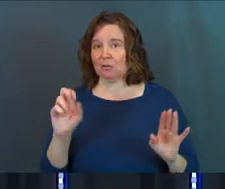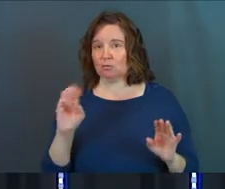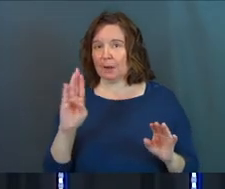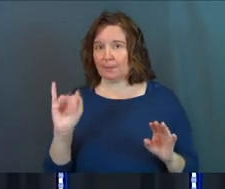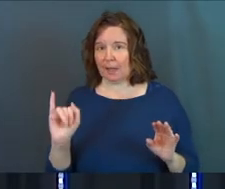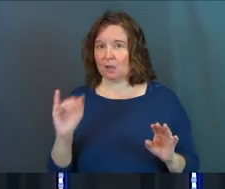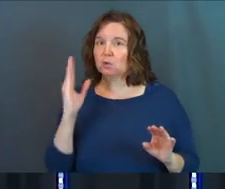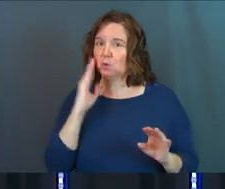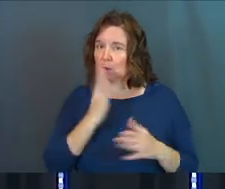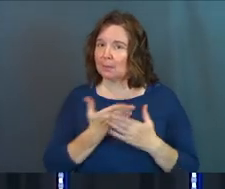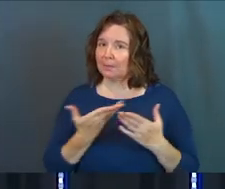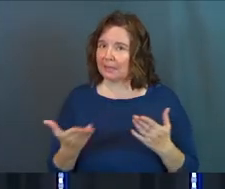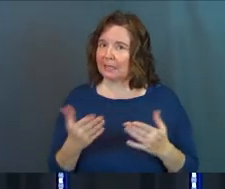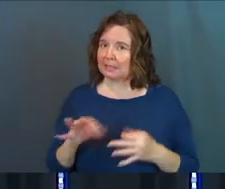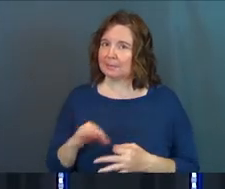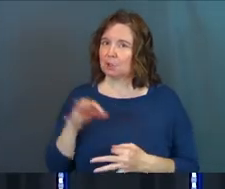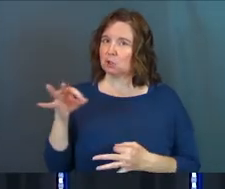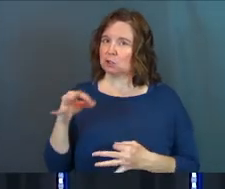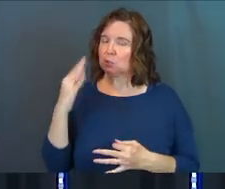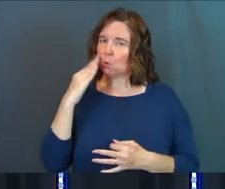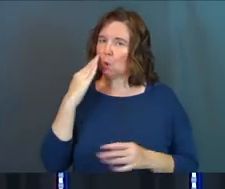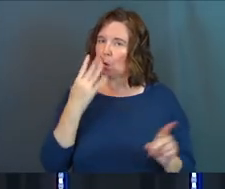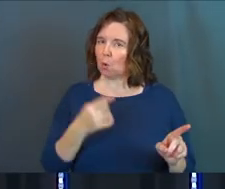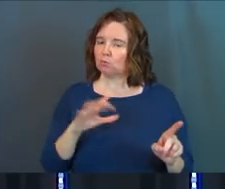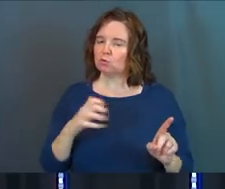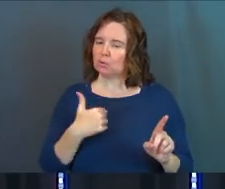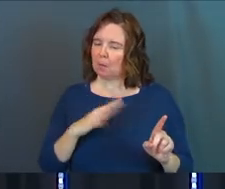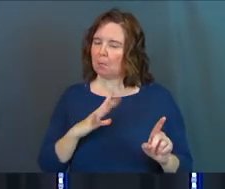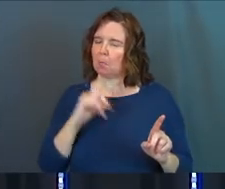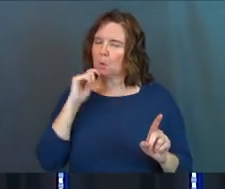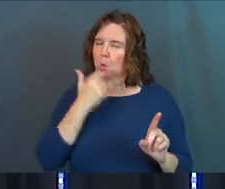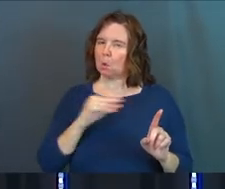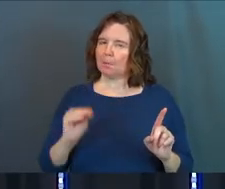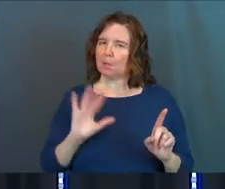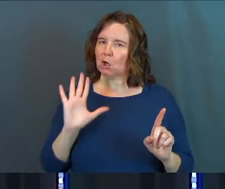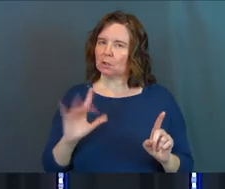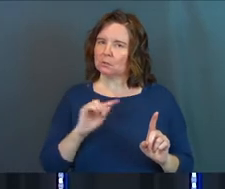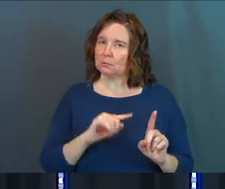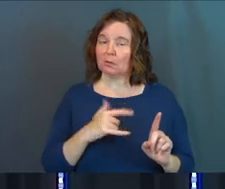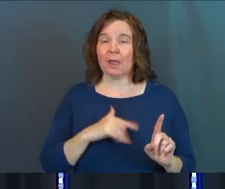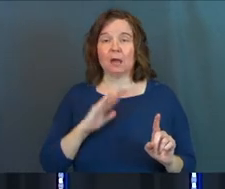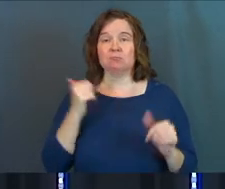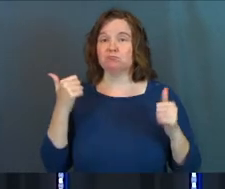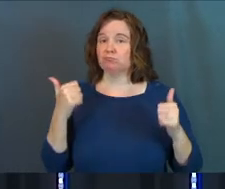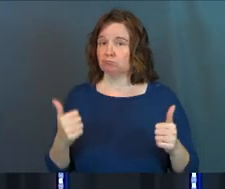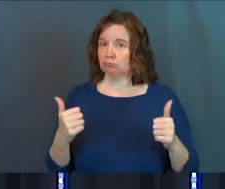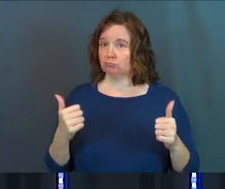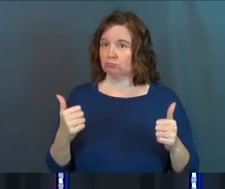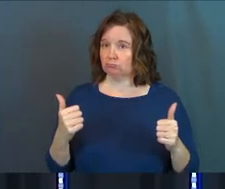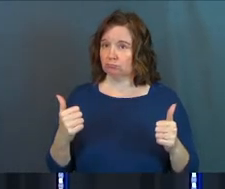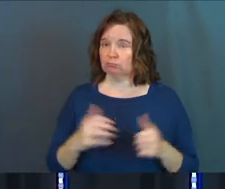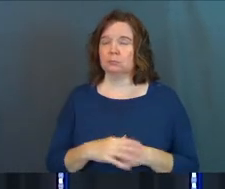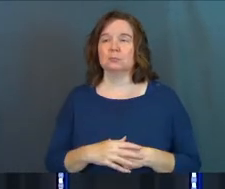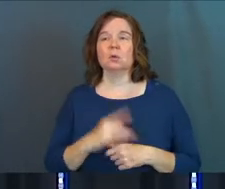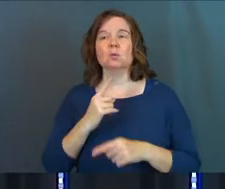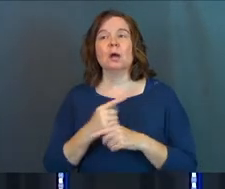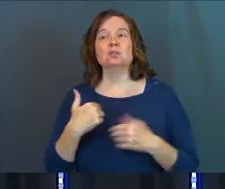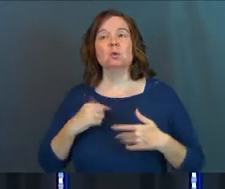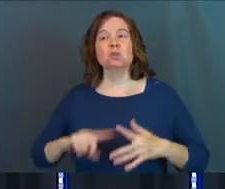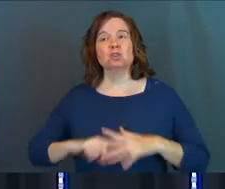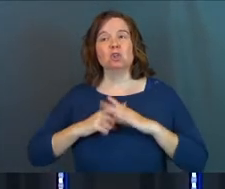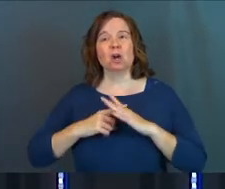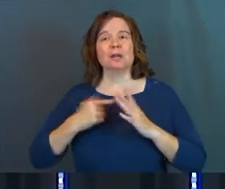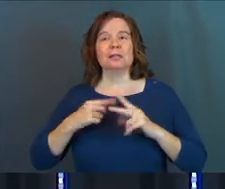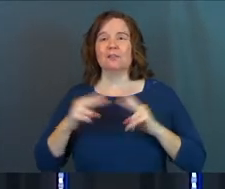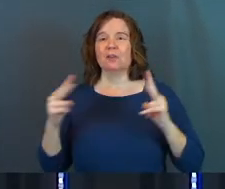rabbi. You know some stuff spiritually. You're doing some cool miracles. That's all well and good, right? So he's